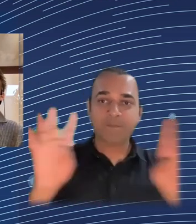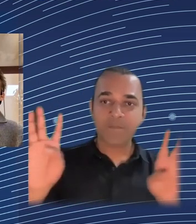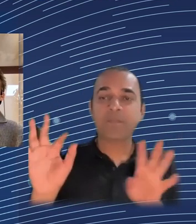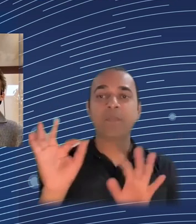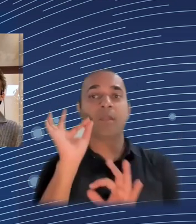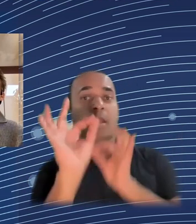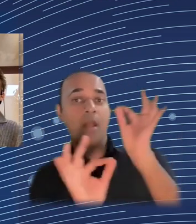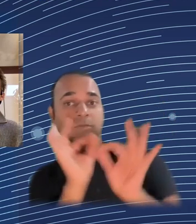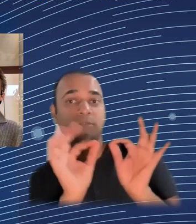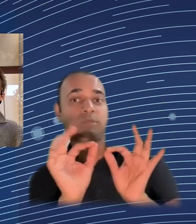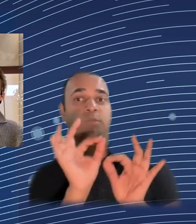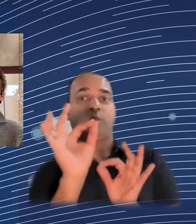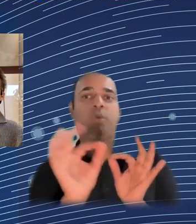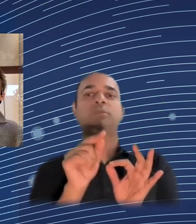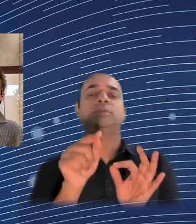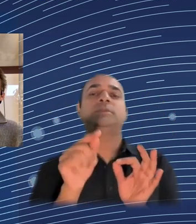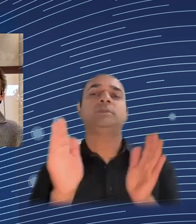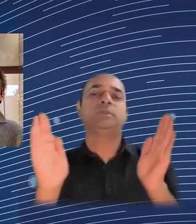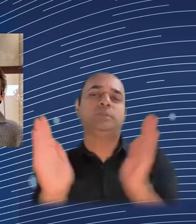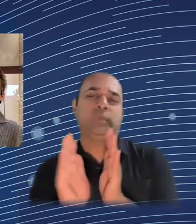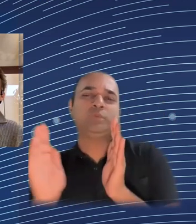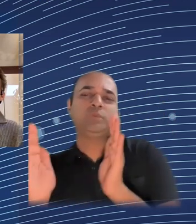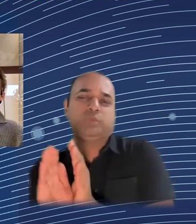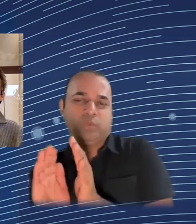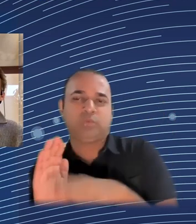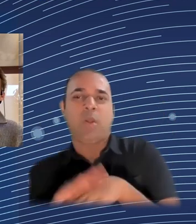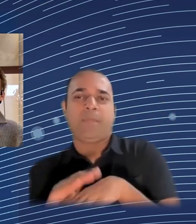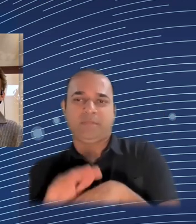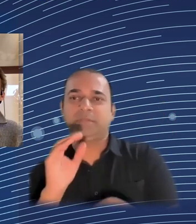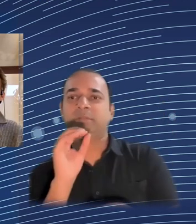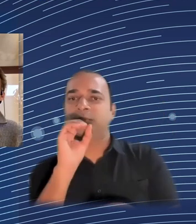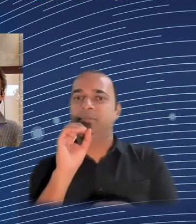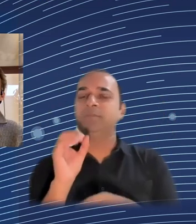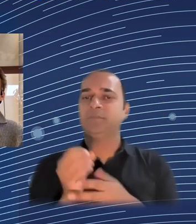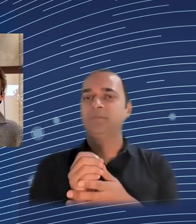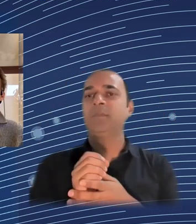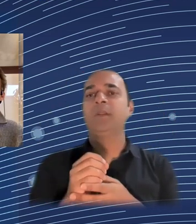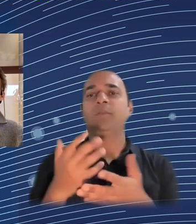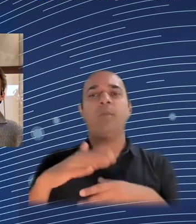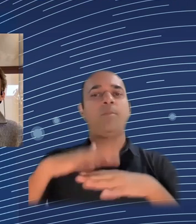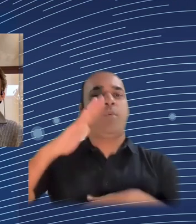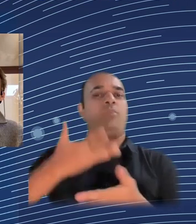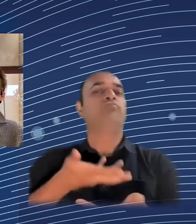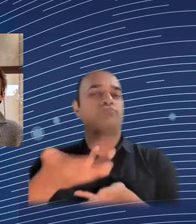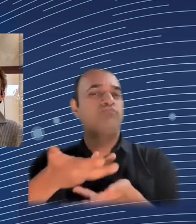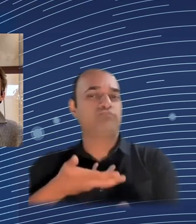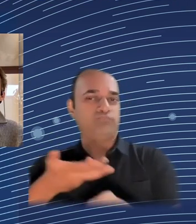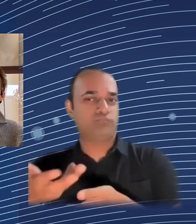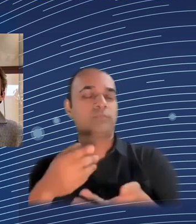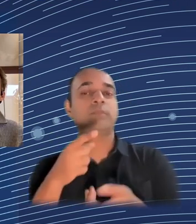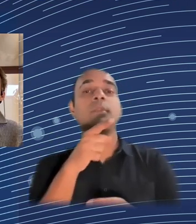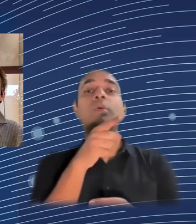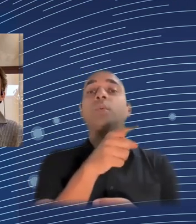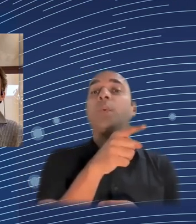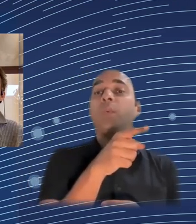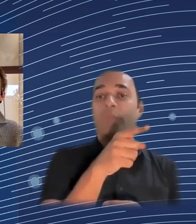for the policy makers. It wouldn't be a great idea to combine funding with the research and